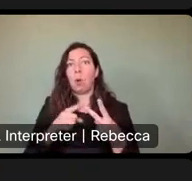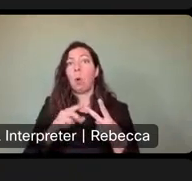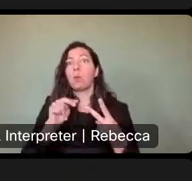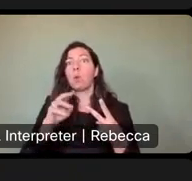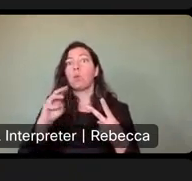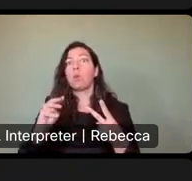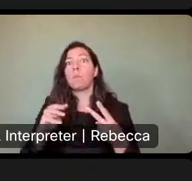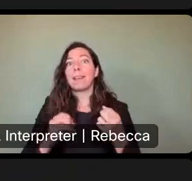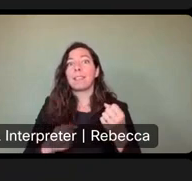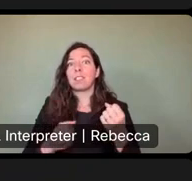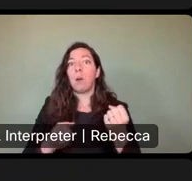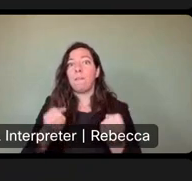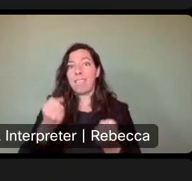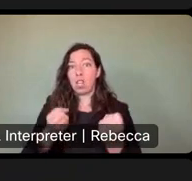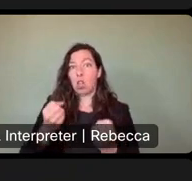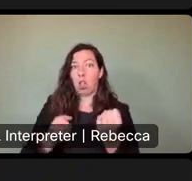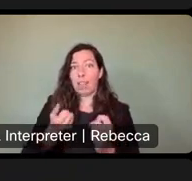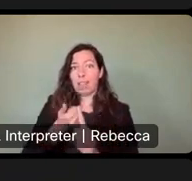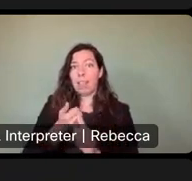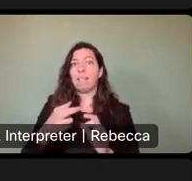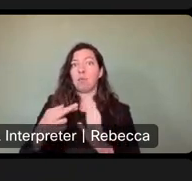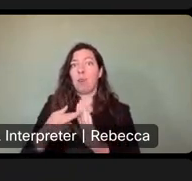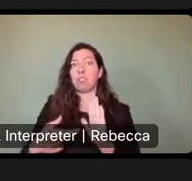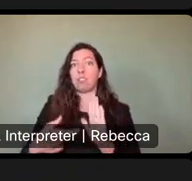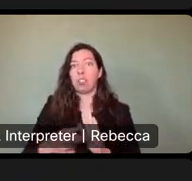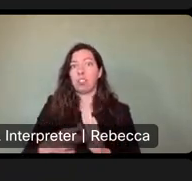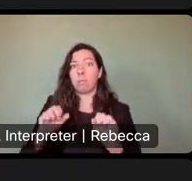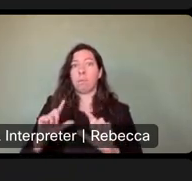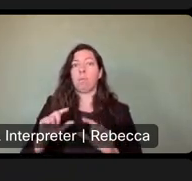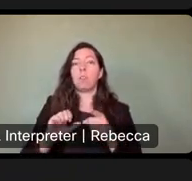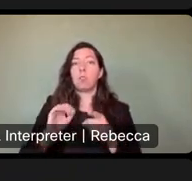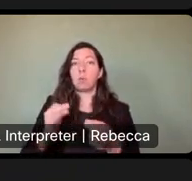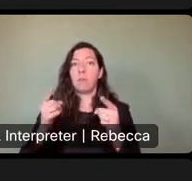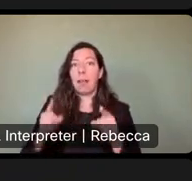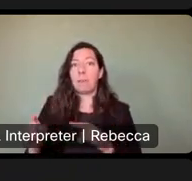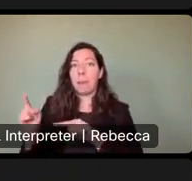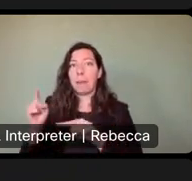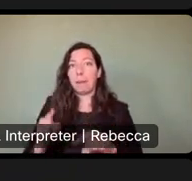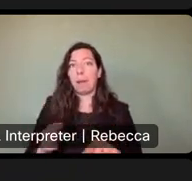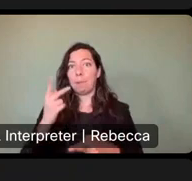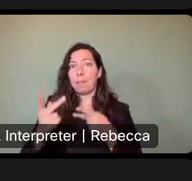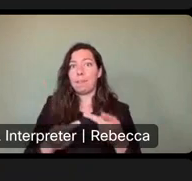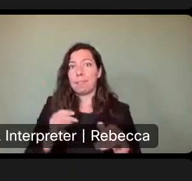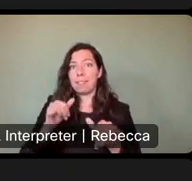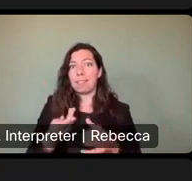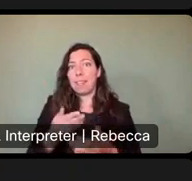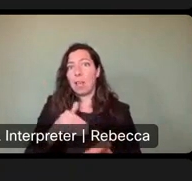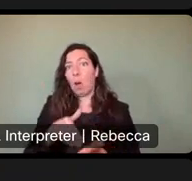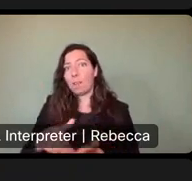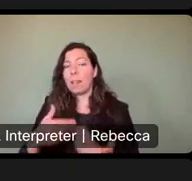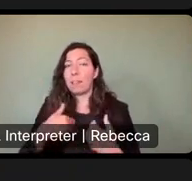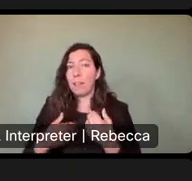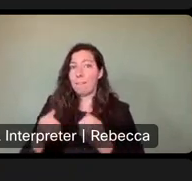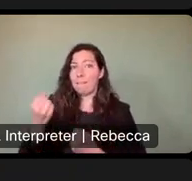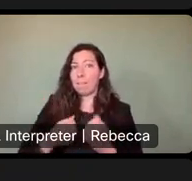So if somebody that comes in that owns property and spends months here has a New Mexico registered vehicle. And they drive that into the park that